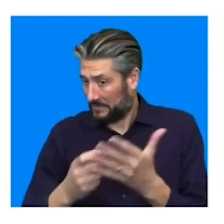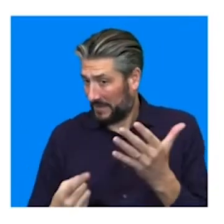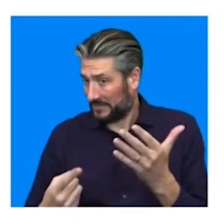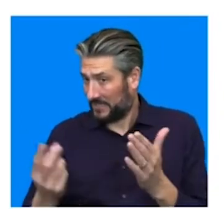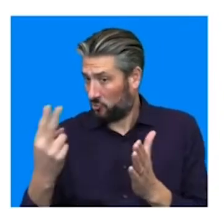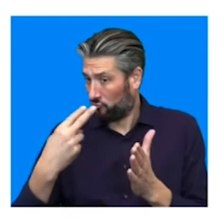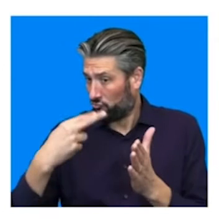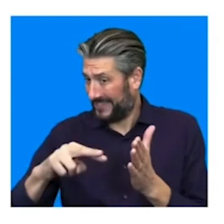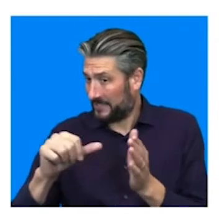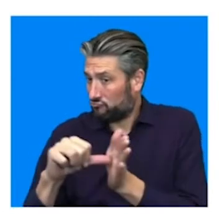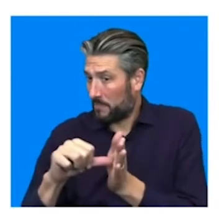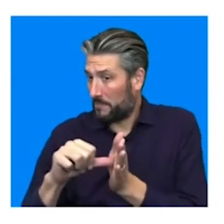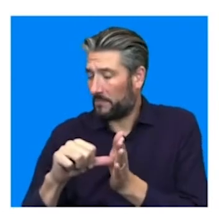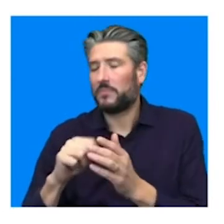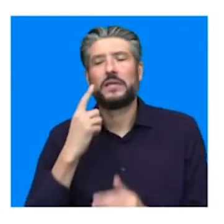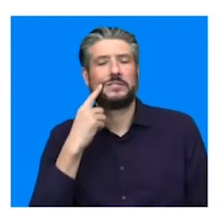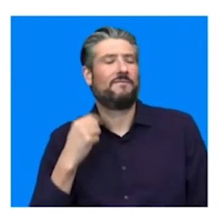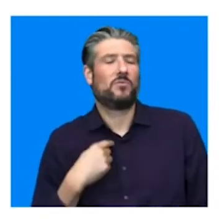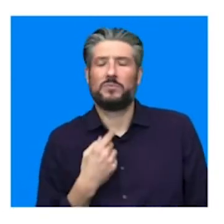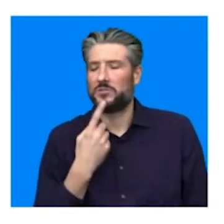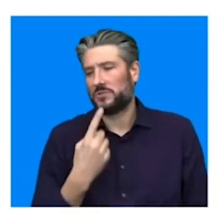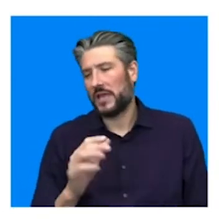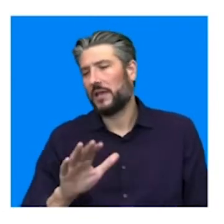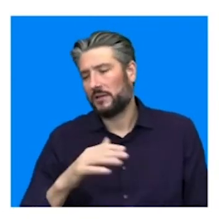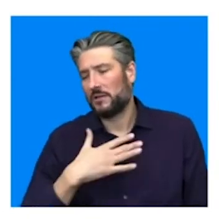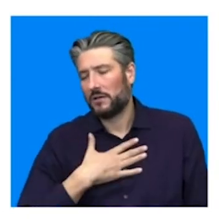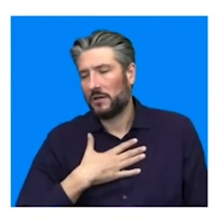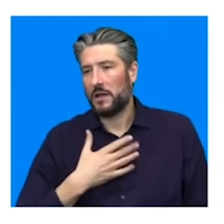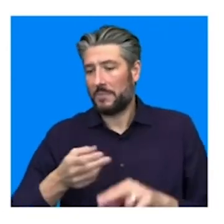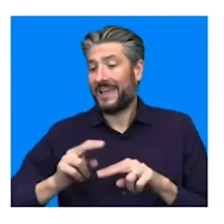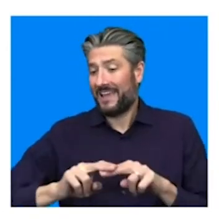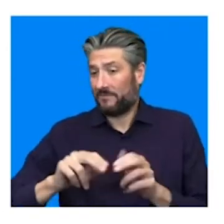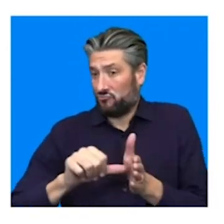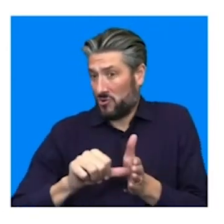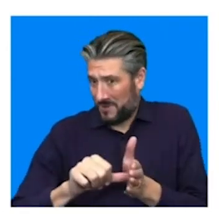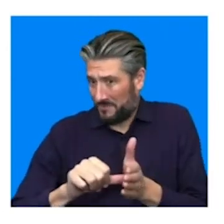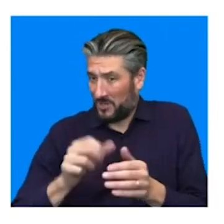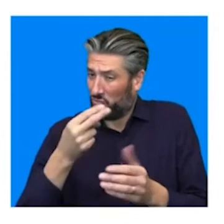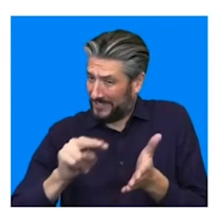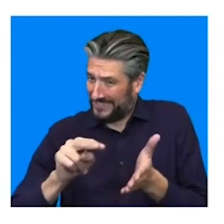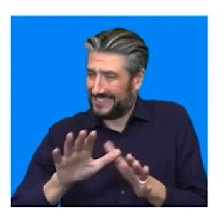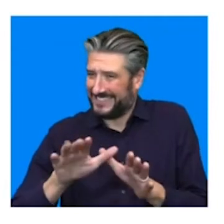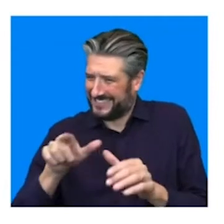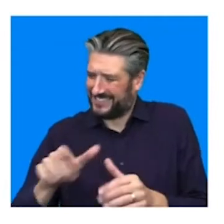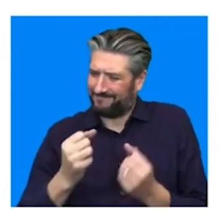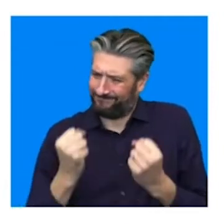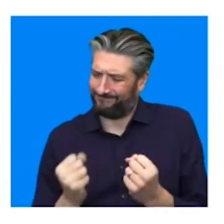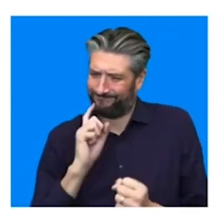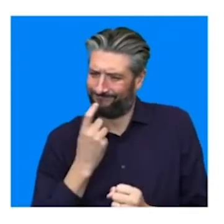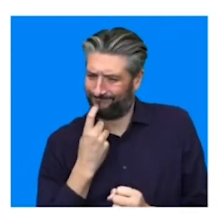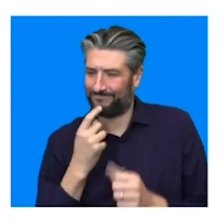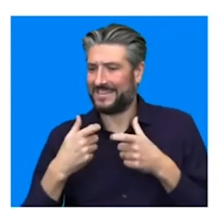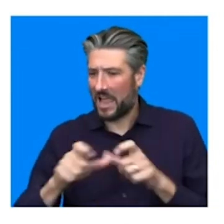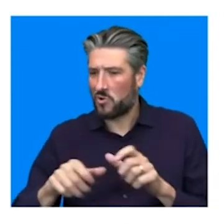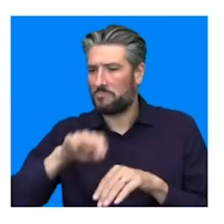and it's easy for me to say I understand that. But keep at it, you know, keep at it, keep practicing it, because